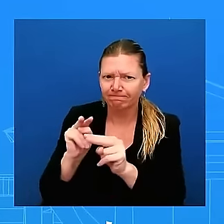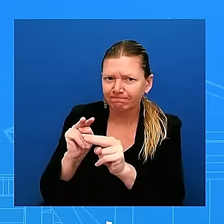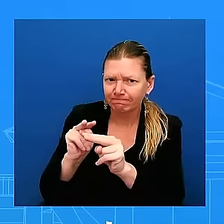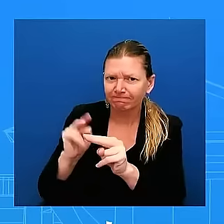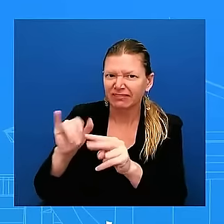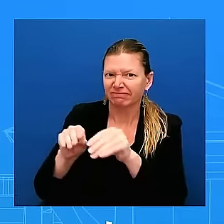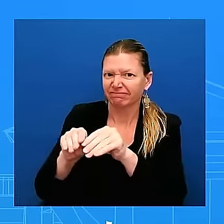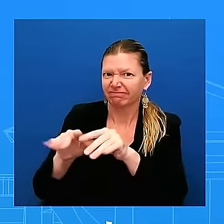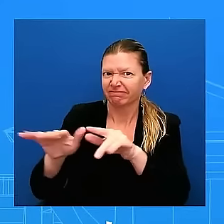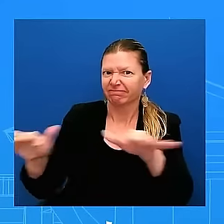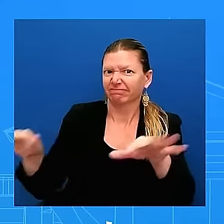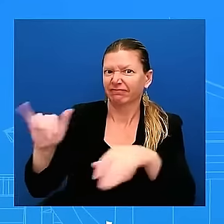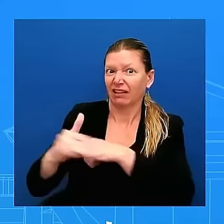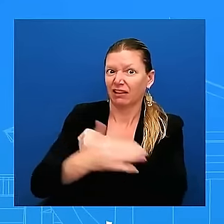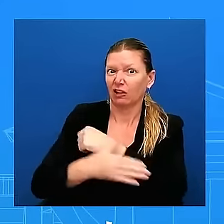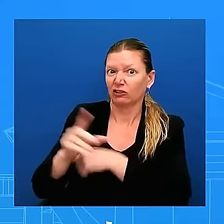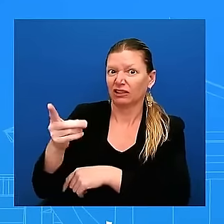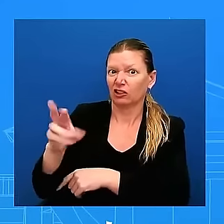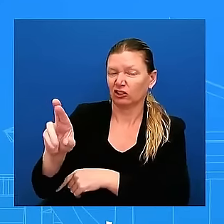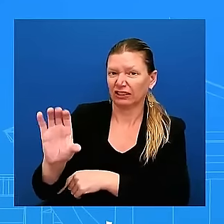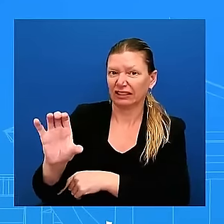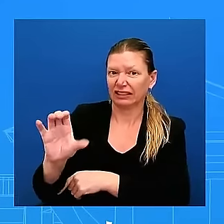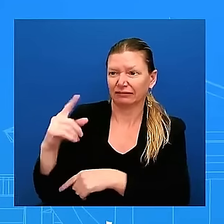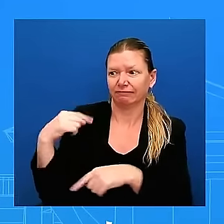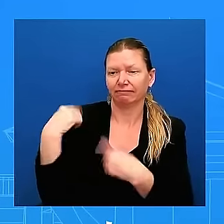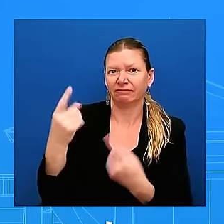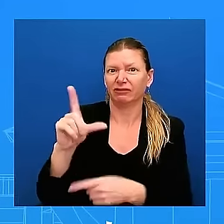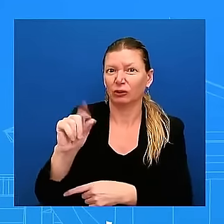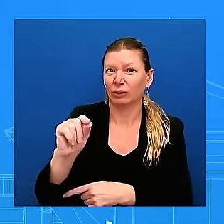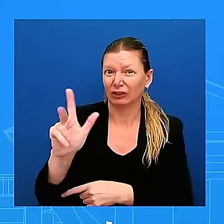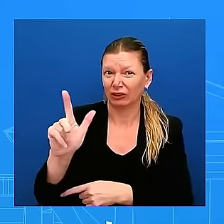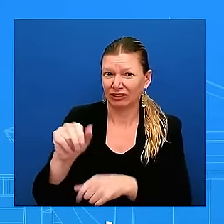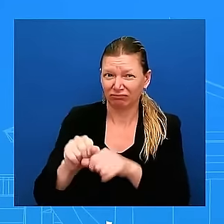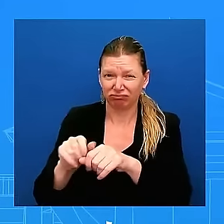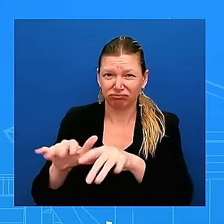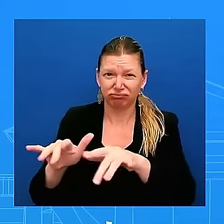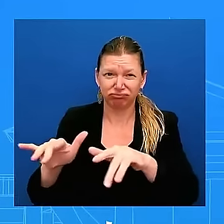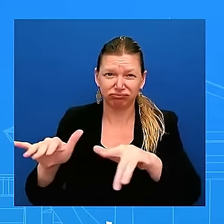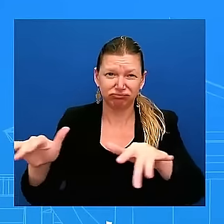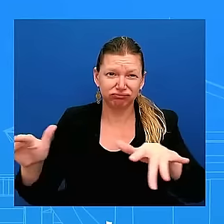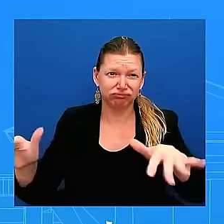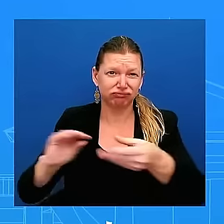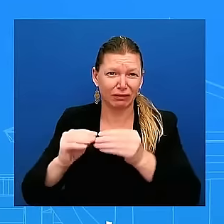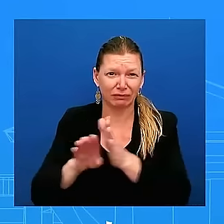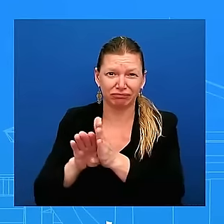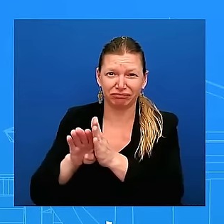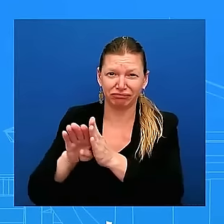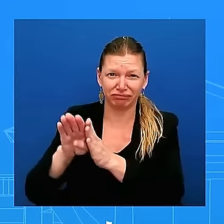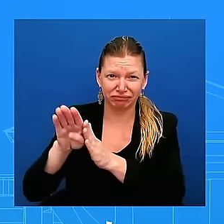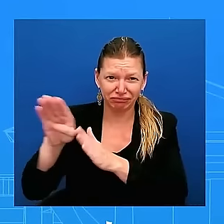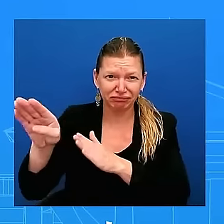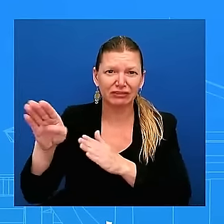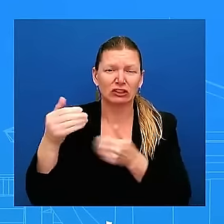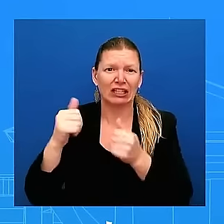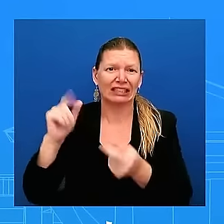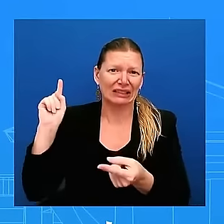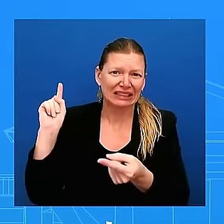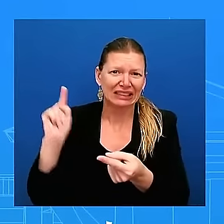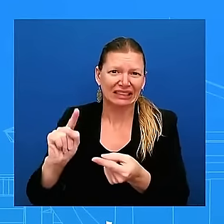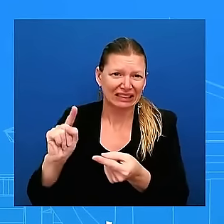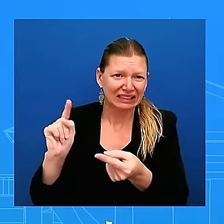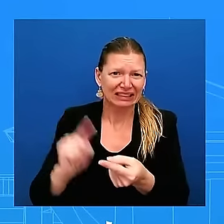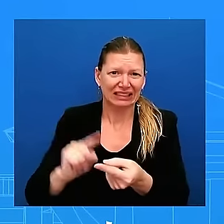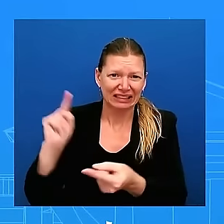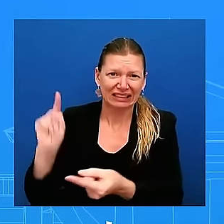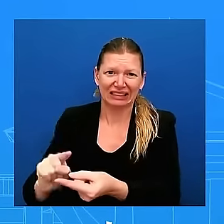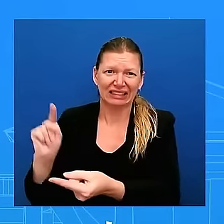DRC as well as regional and global health partners to reduce the impact of this outbreak and safeguard public health